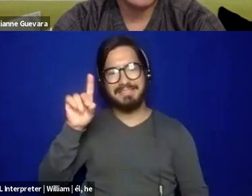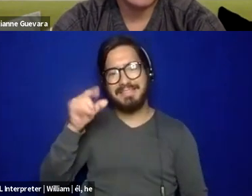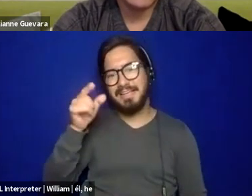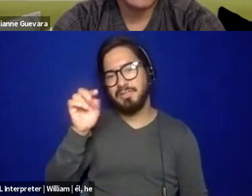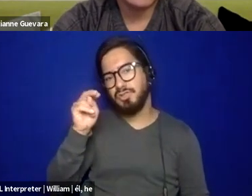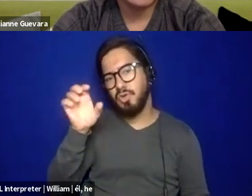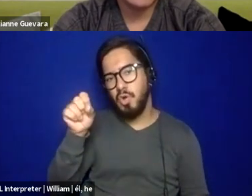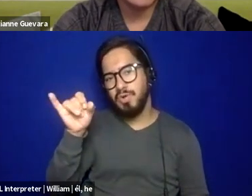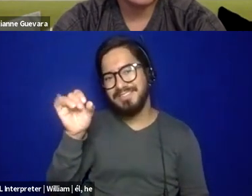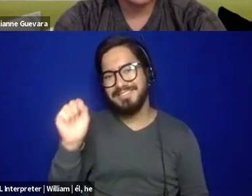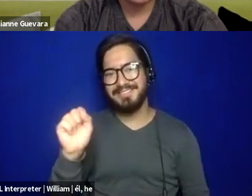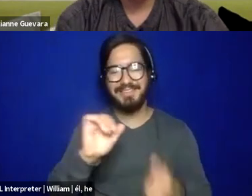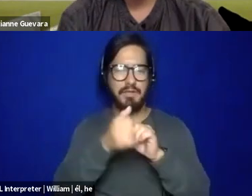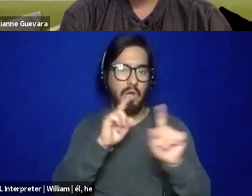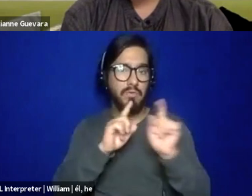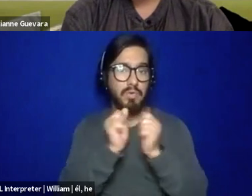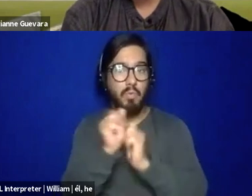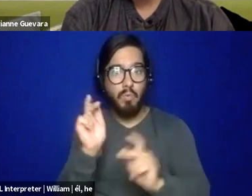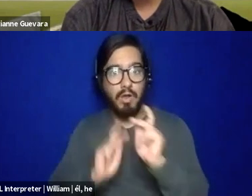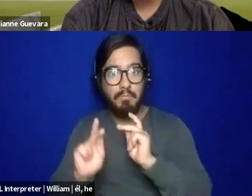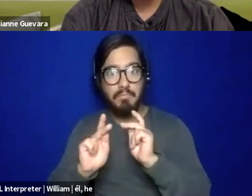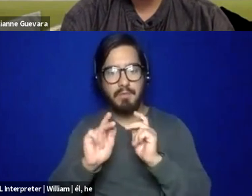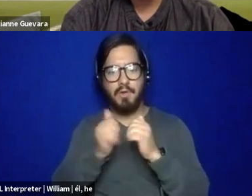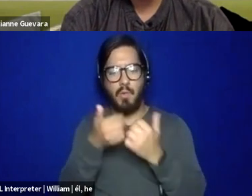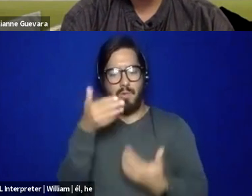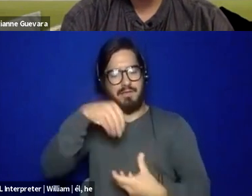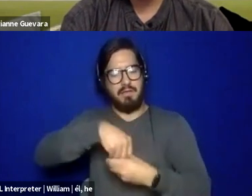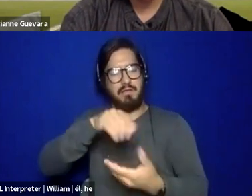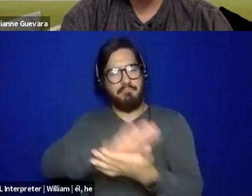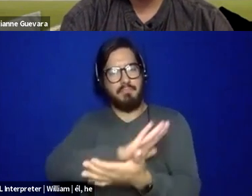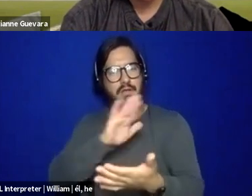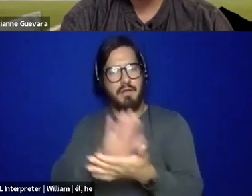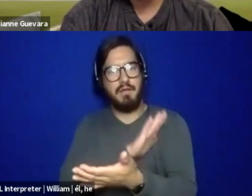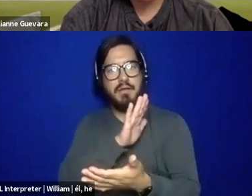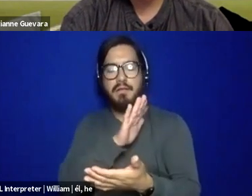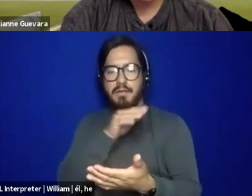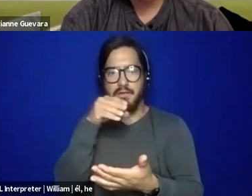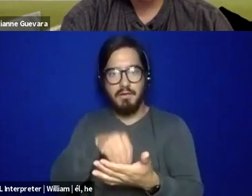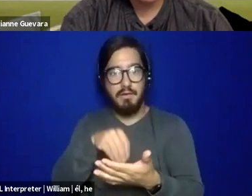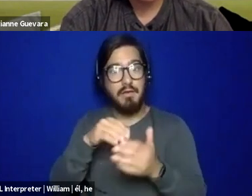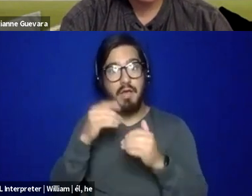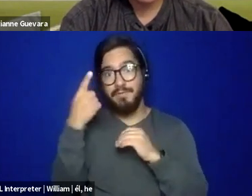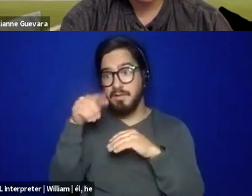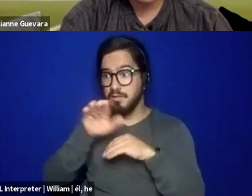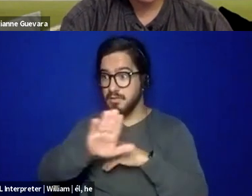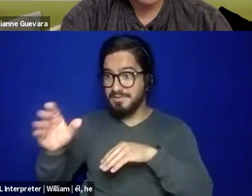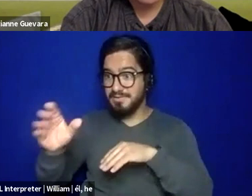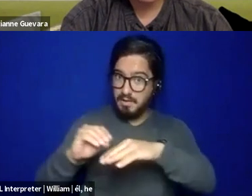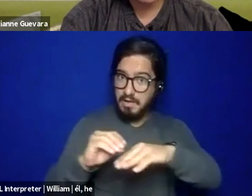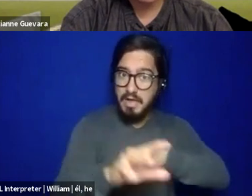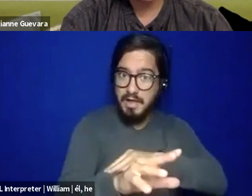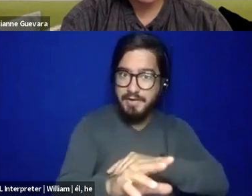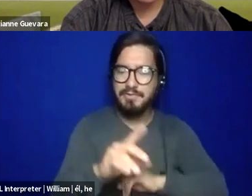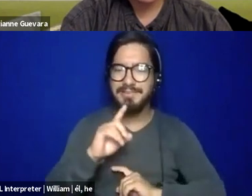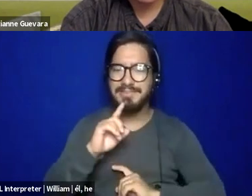um, about what is in their documentation so that they know and they can, they can influence, um, what is said about them,